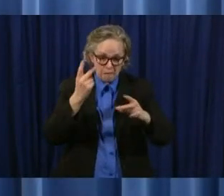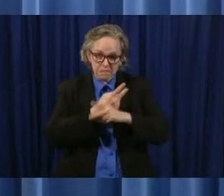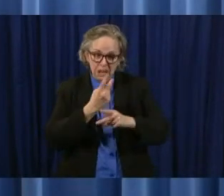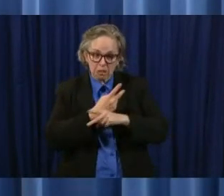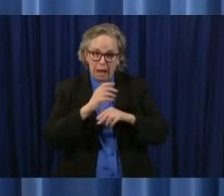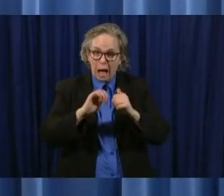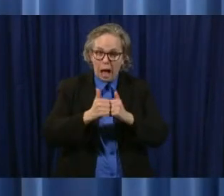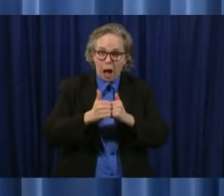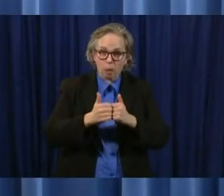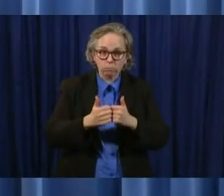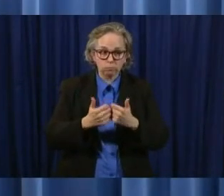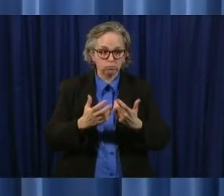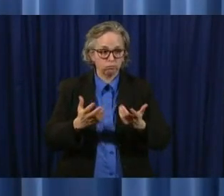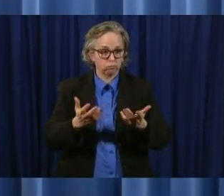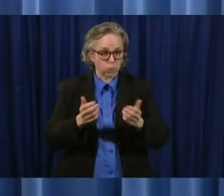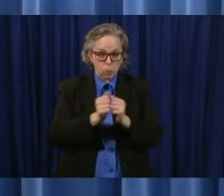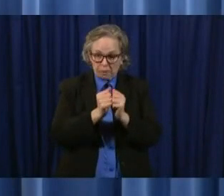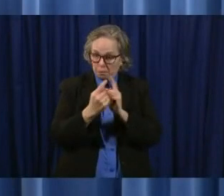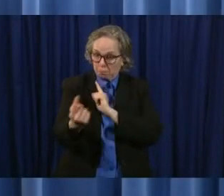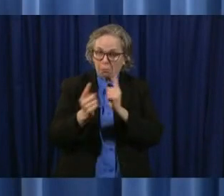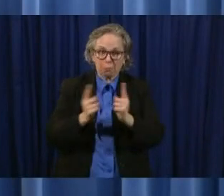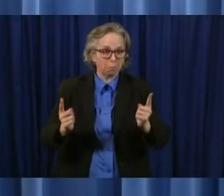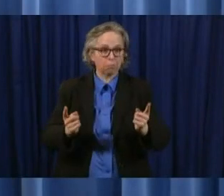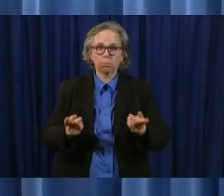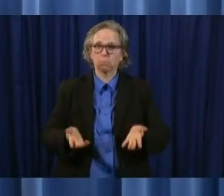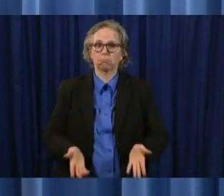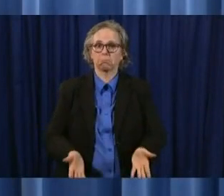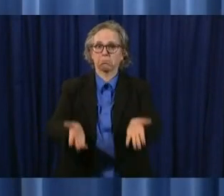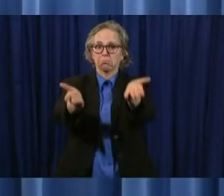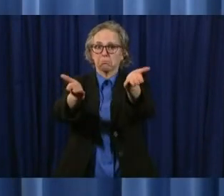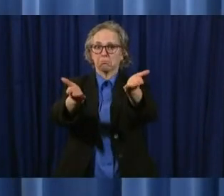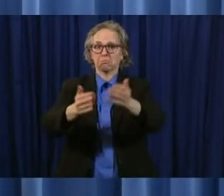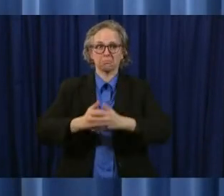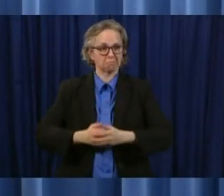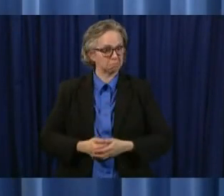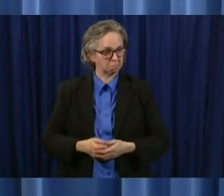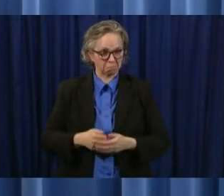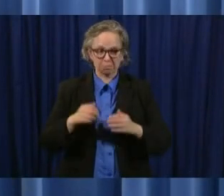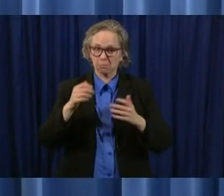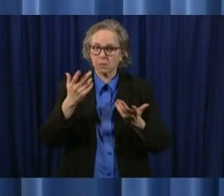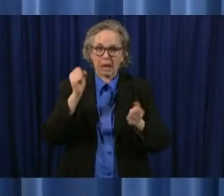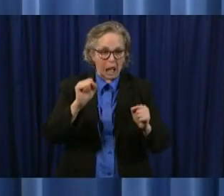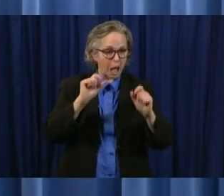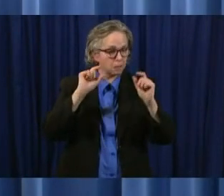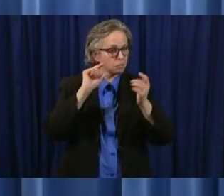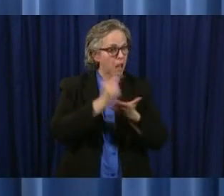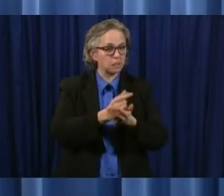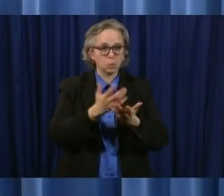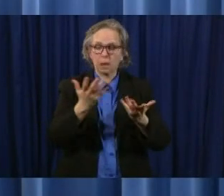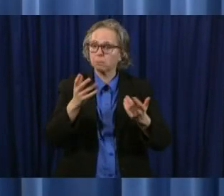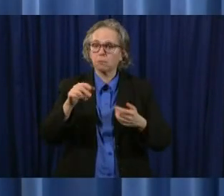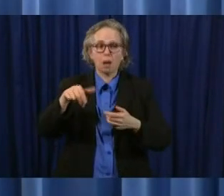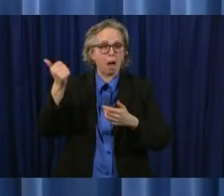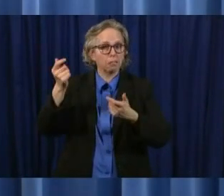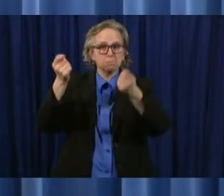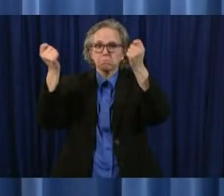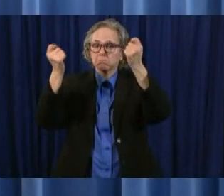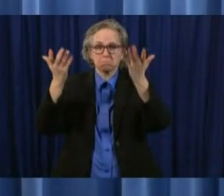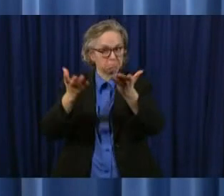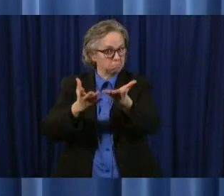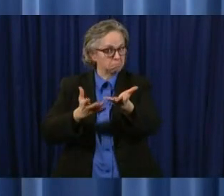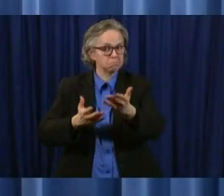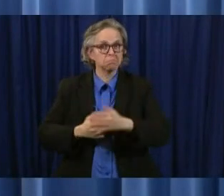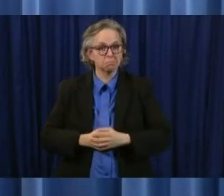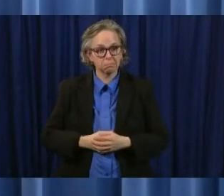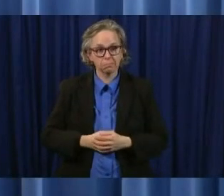you know they could they can certainly do graduation they can do something something else um you know so again it's up to the